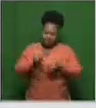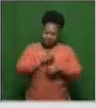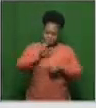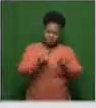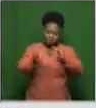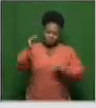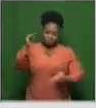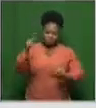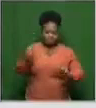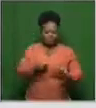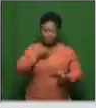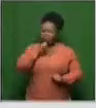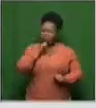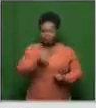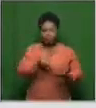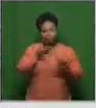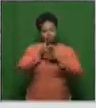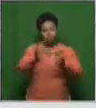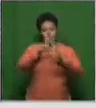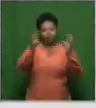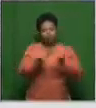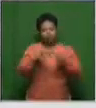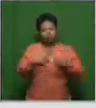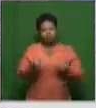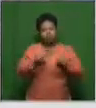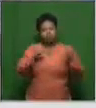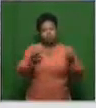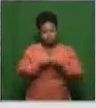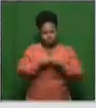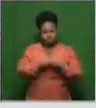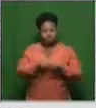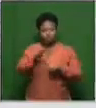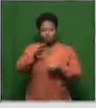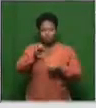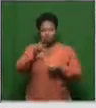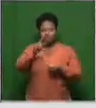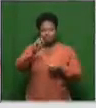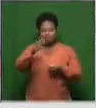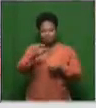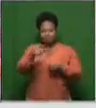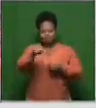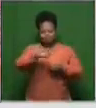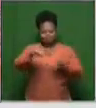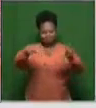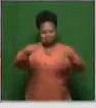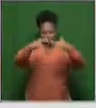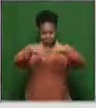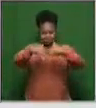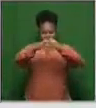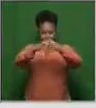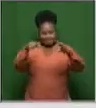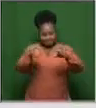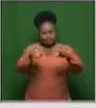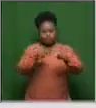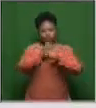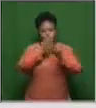what has happened is that through the World Health Organization and Gavi, the COVAX facility has been established and that is intended to achieve